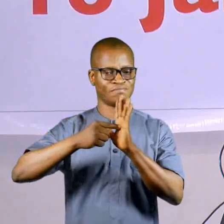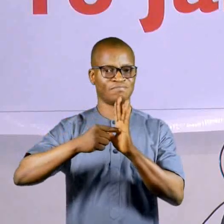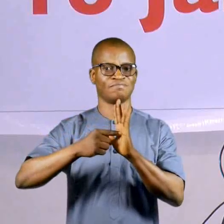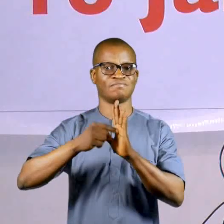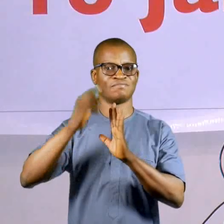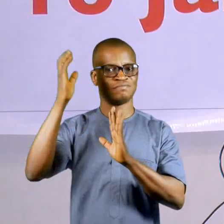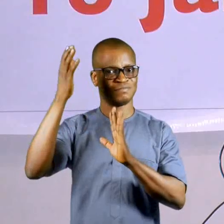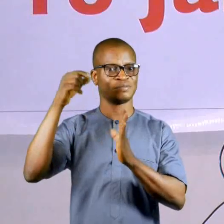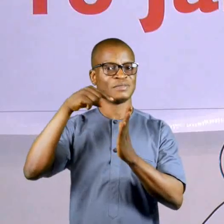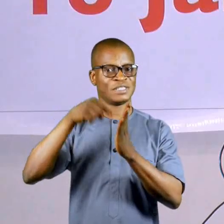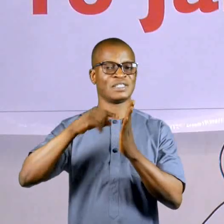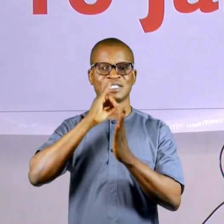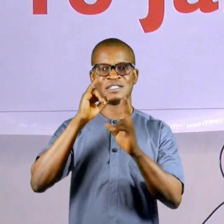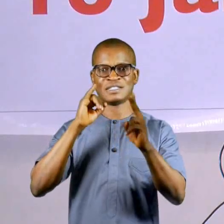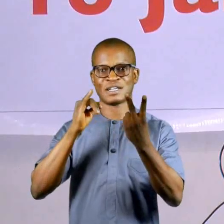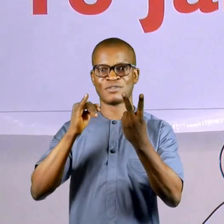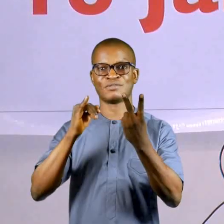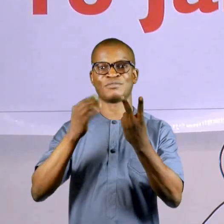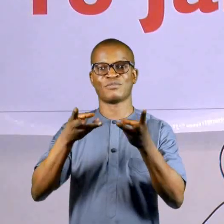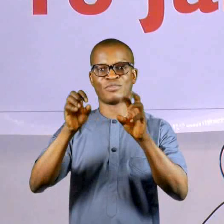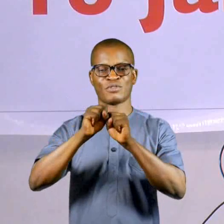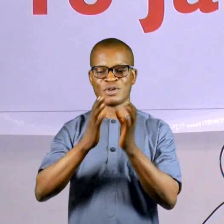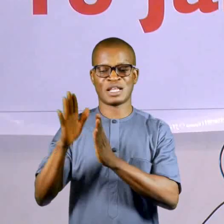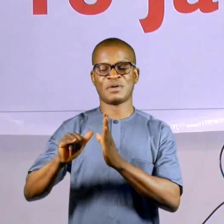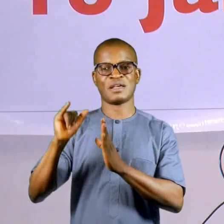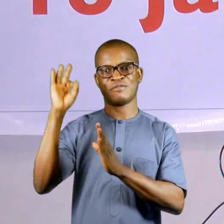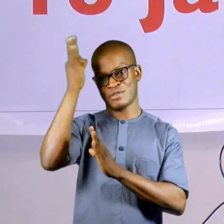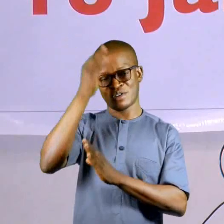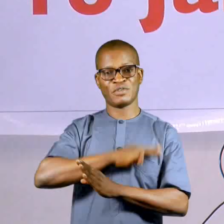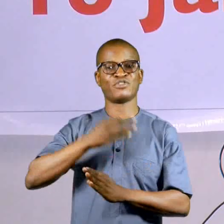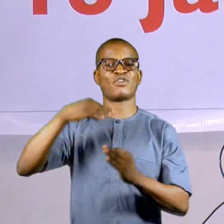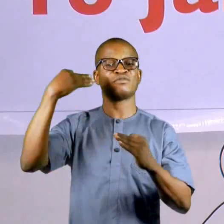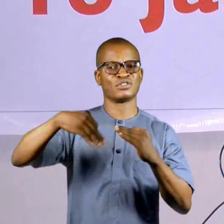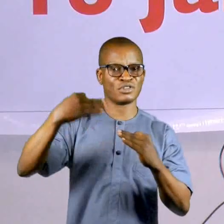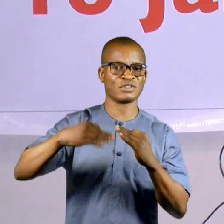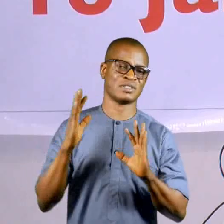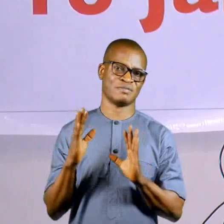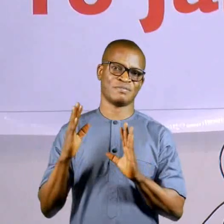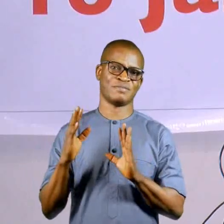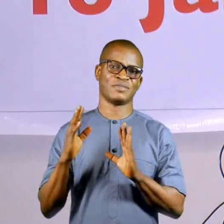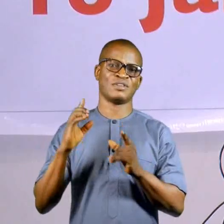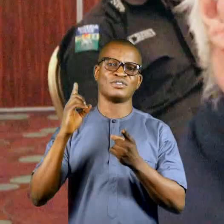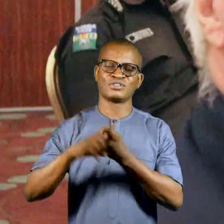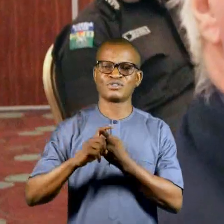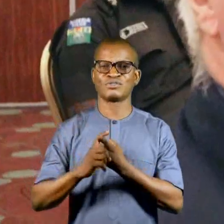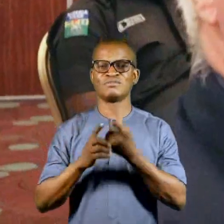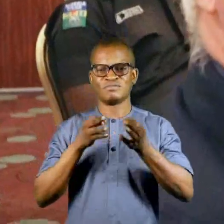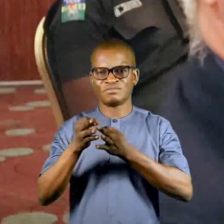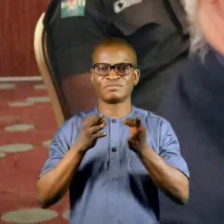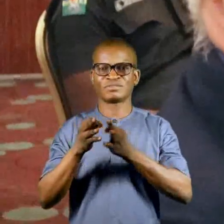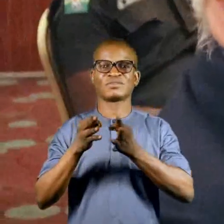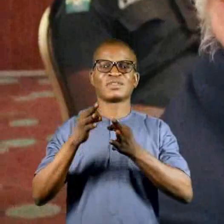is second in the series being organized by the Family Ministry of Justice for key sector players involved